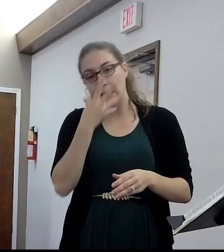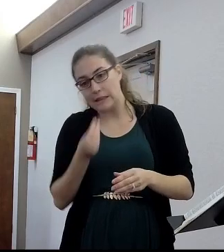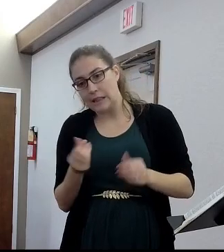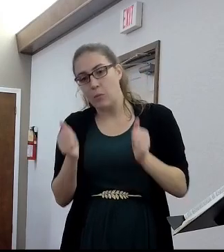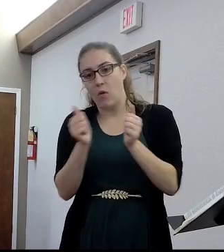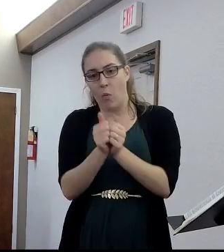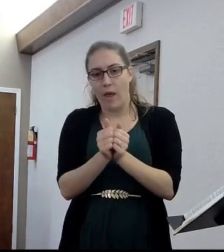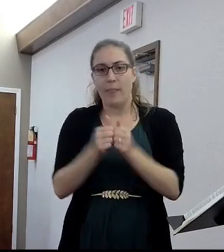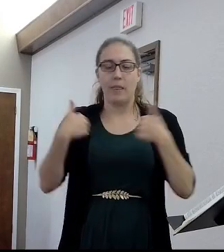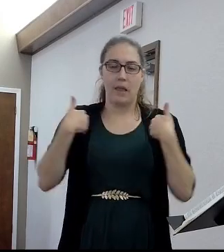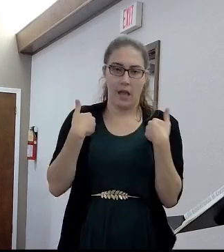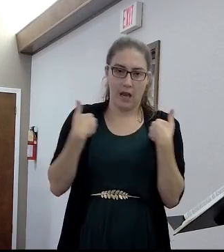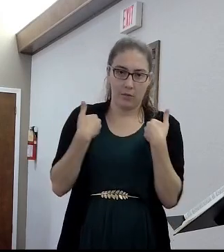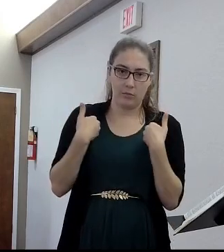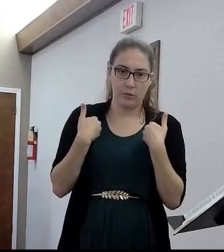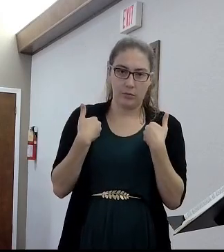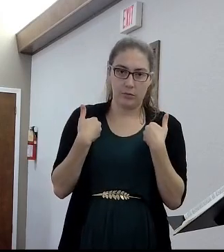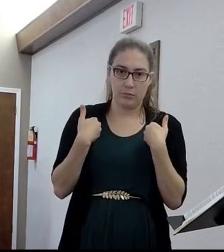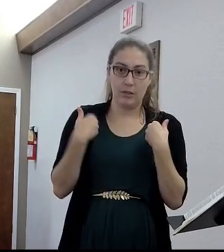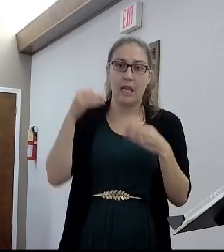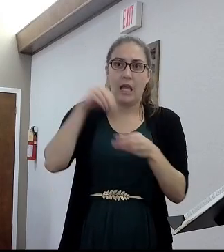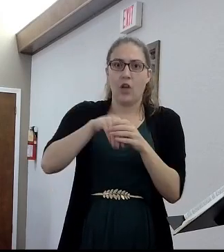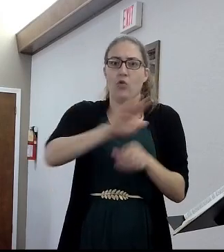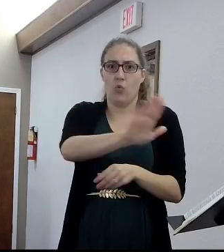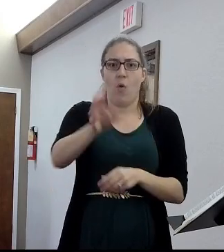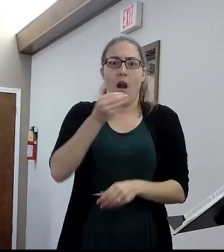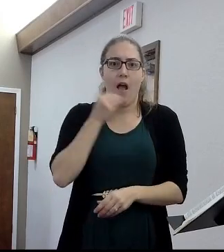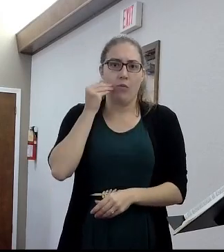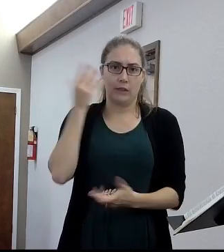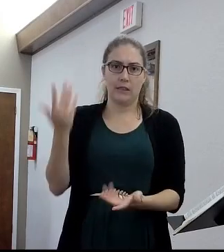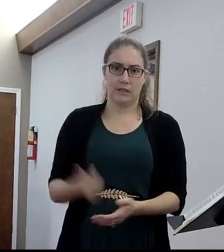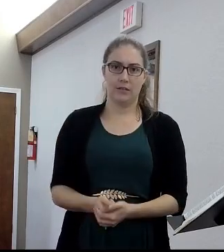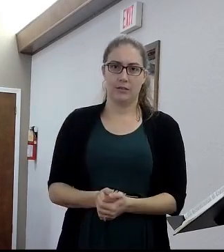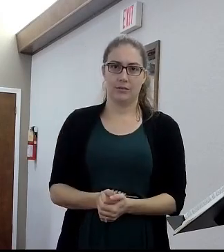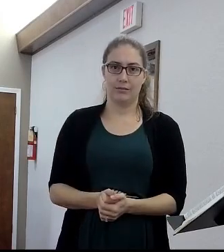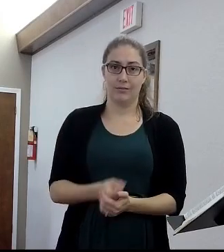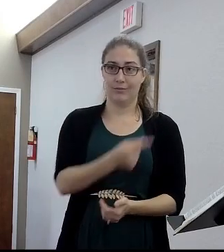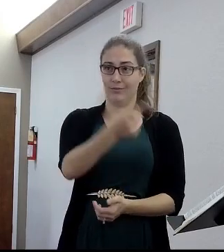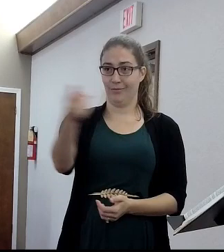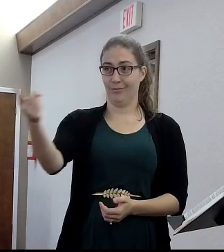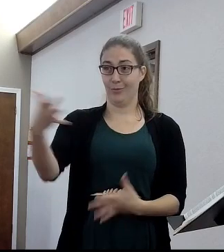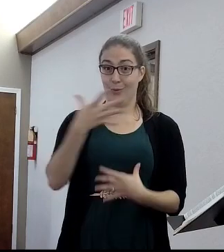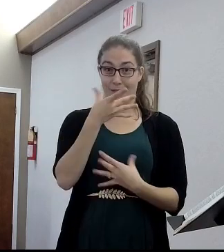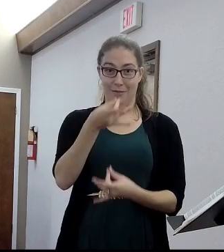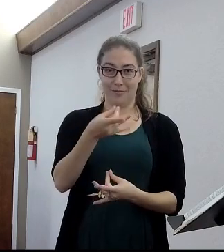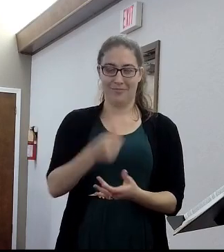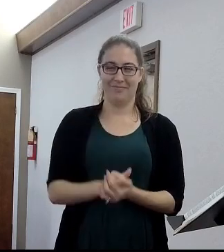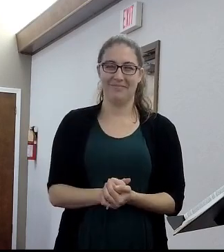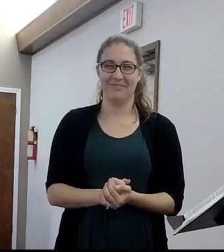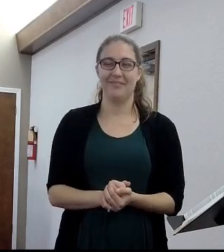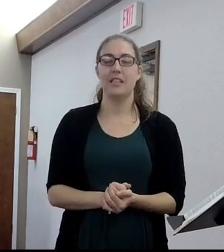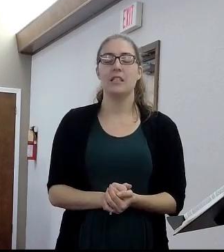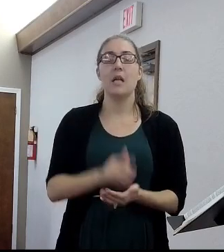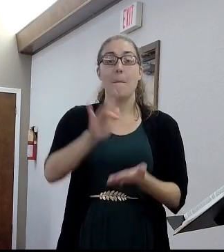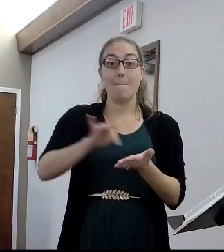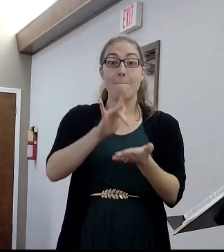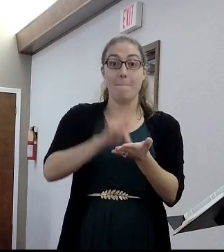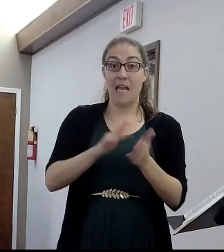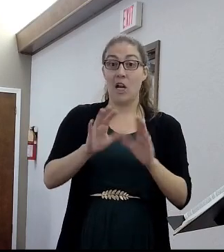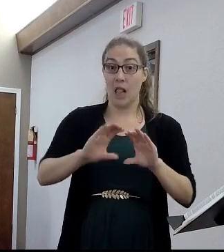your cow or your donkey in your house. Y'all sign you up for that? Okay. This is middle-class